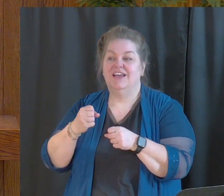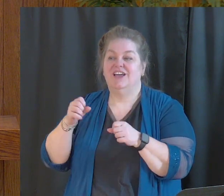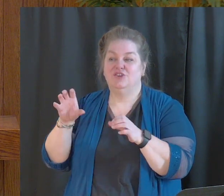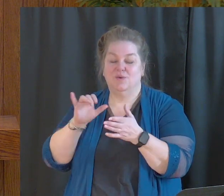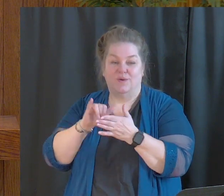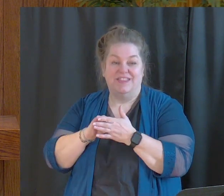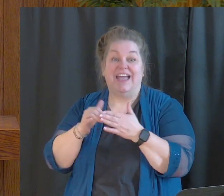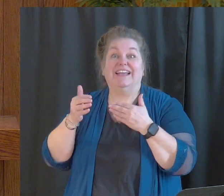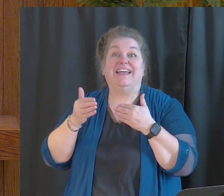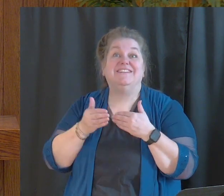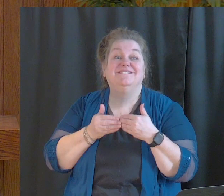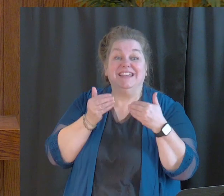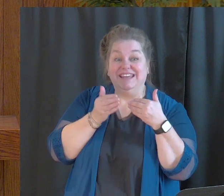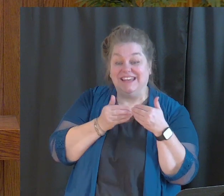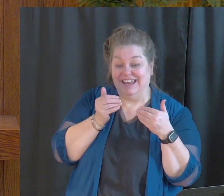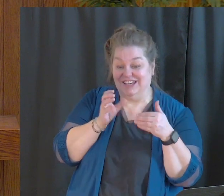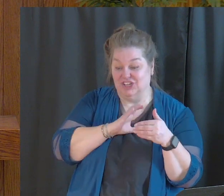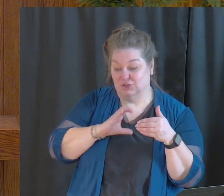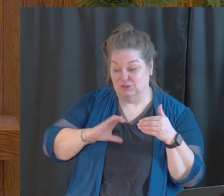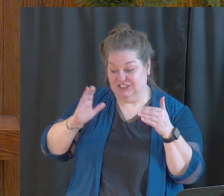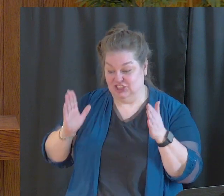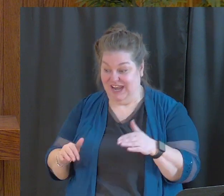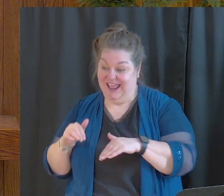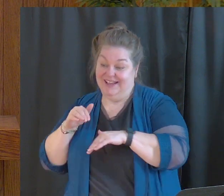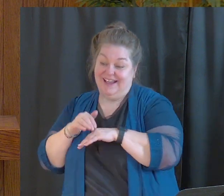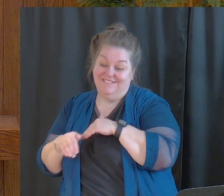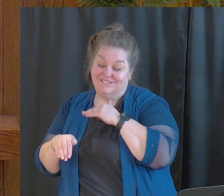Christianity, comfort Christianity.